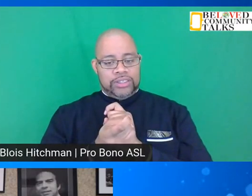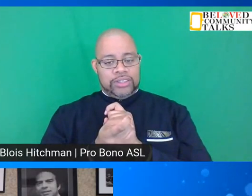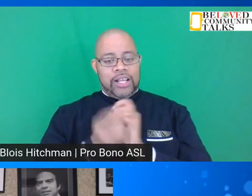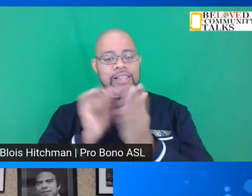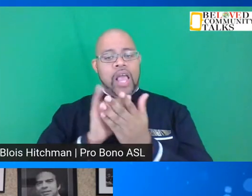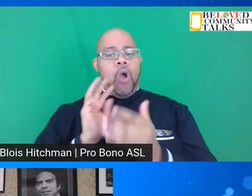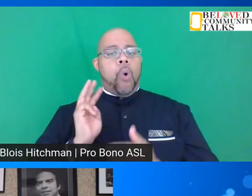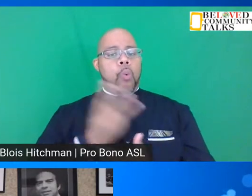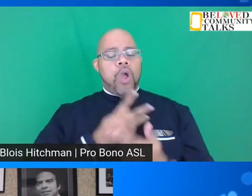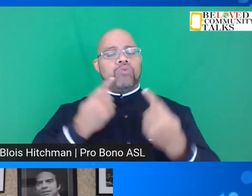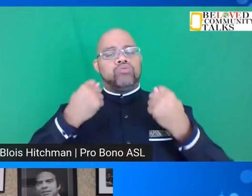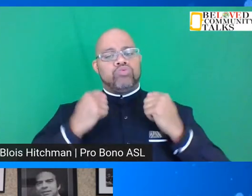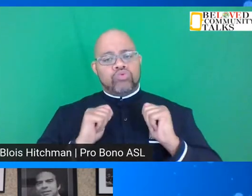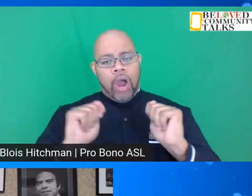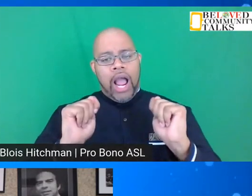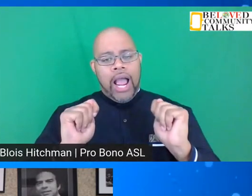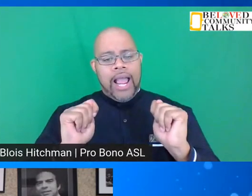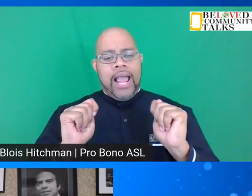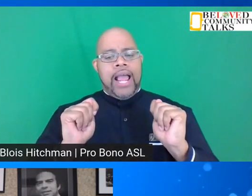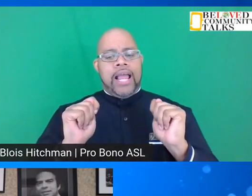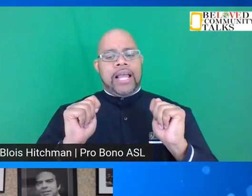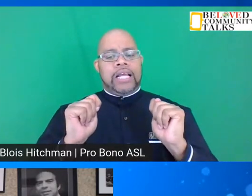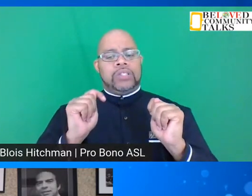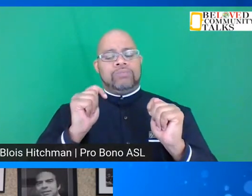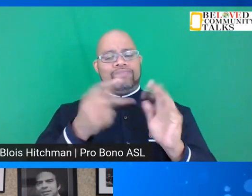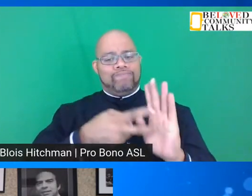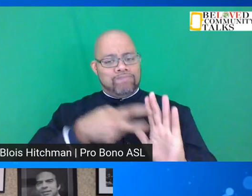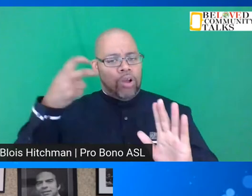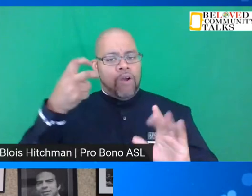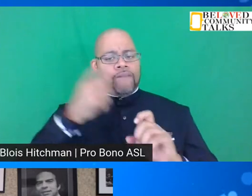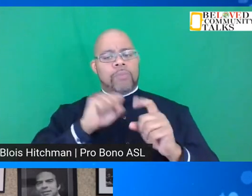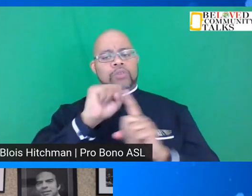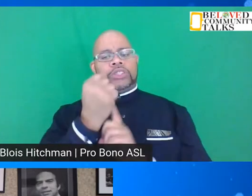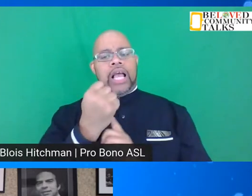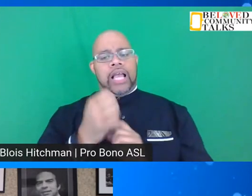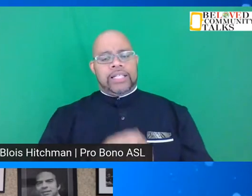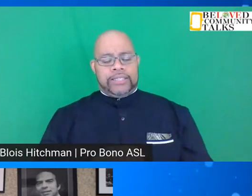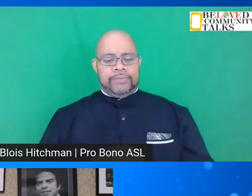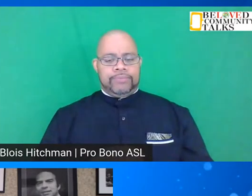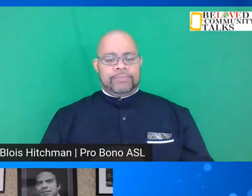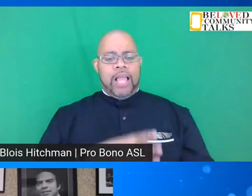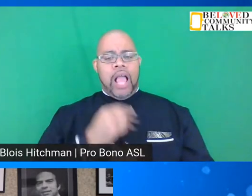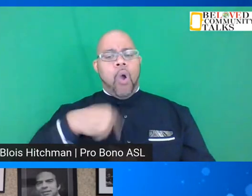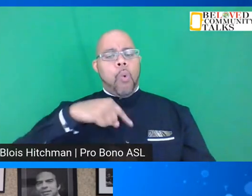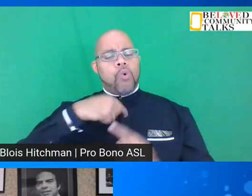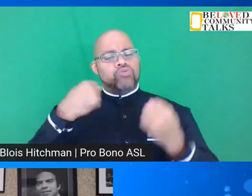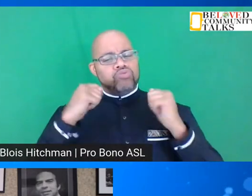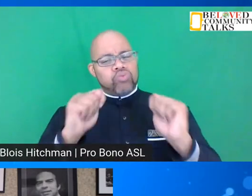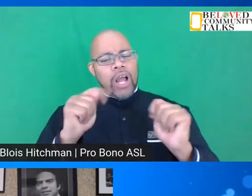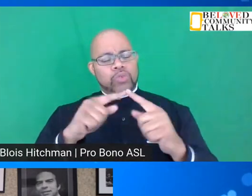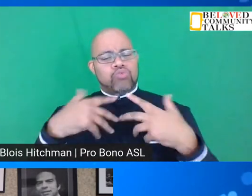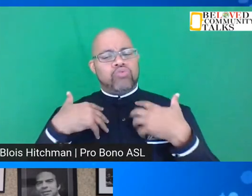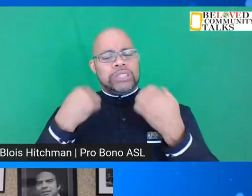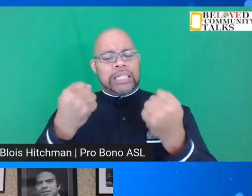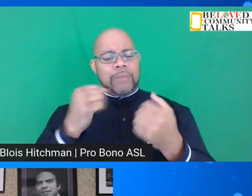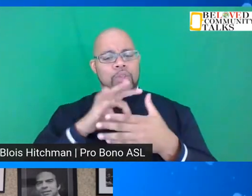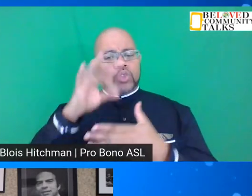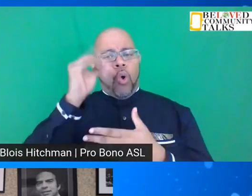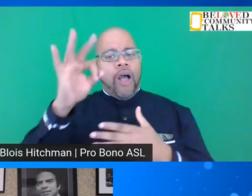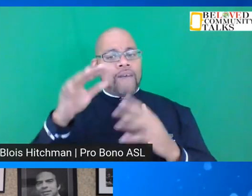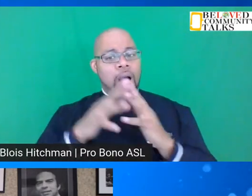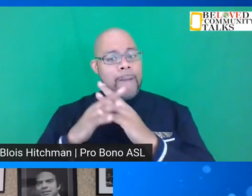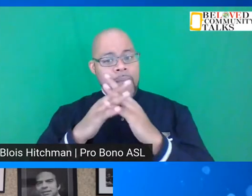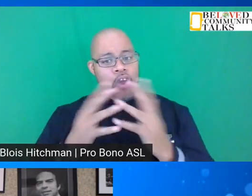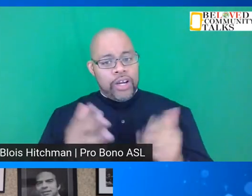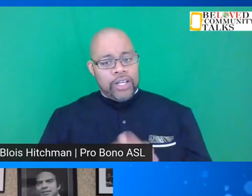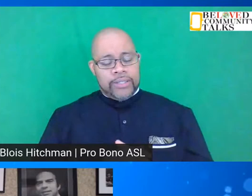we were trying to extract from the society. And we were trying to redeem the soul of America.